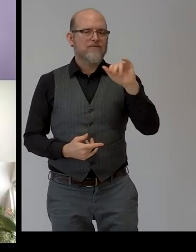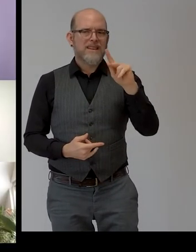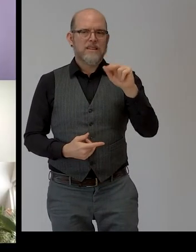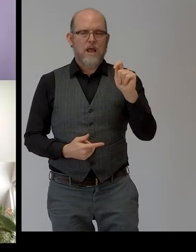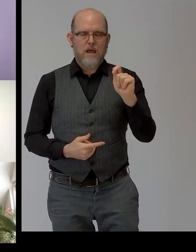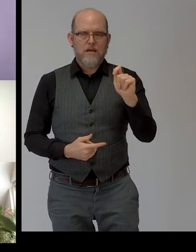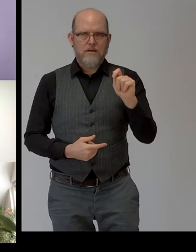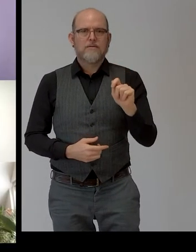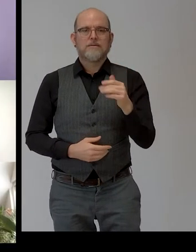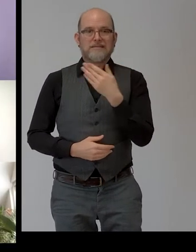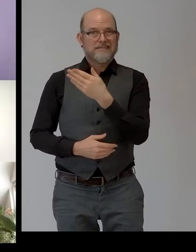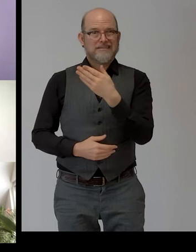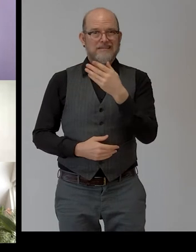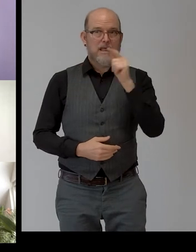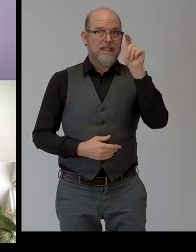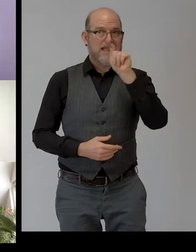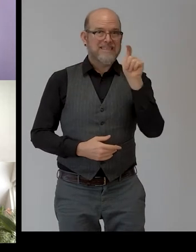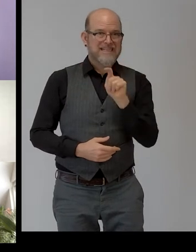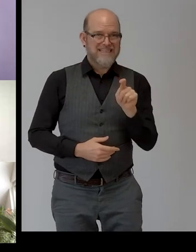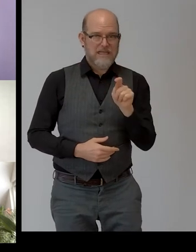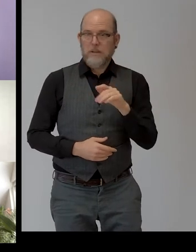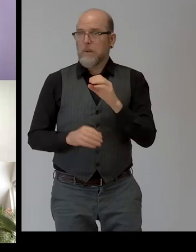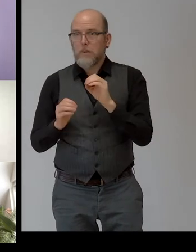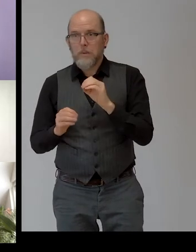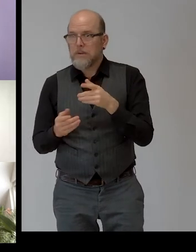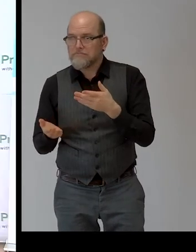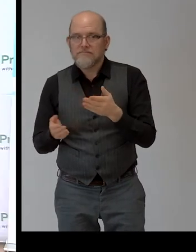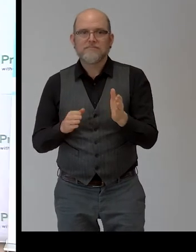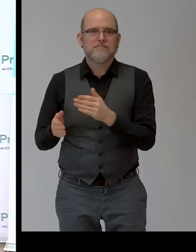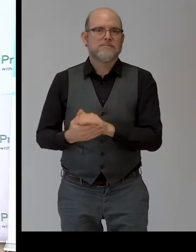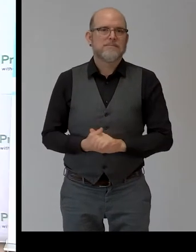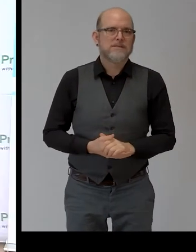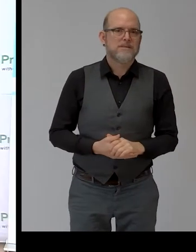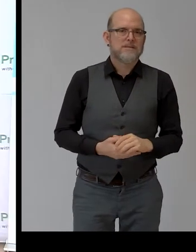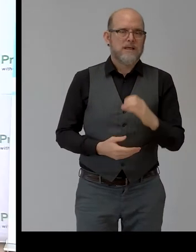They're not here. We continue with Korea from China.